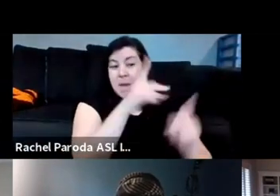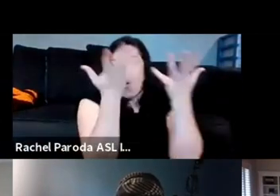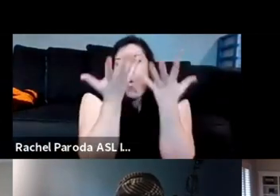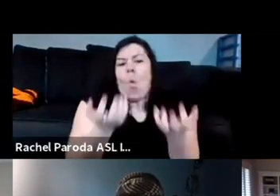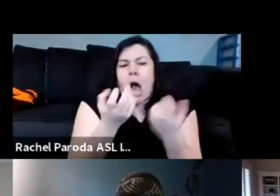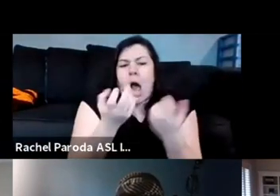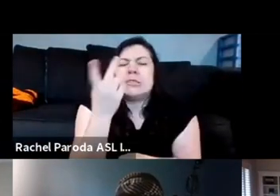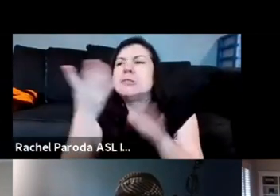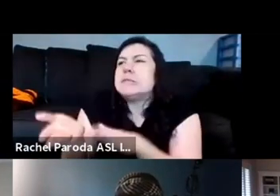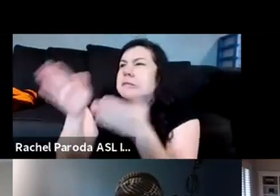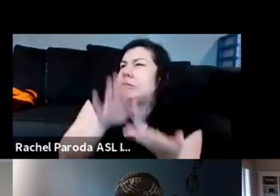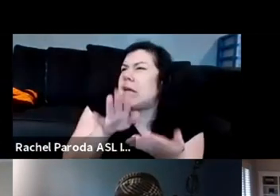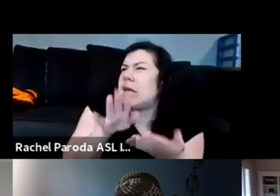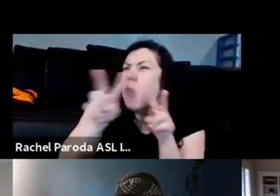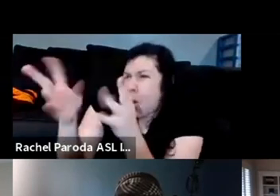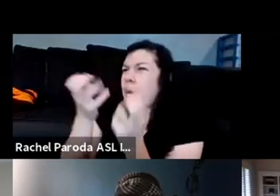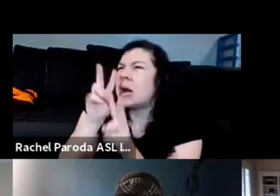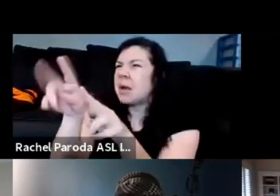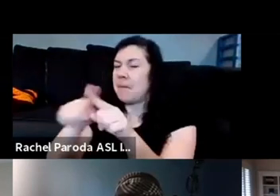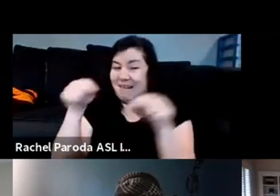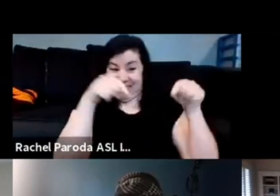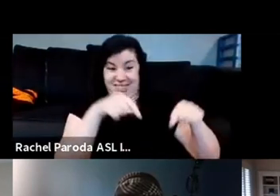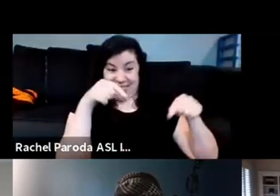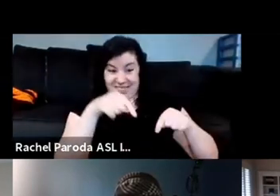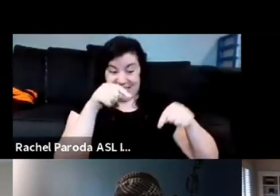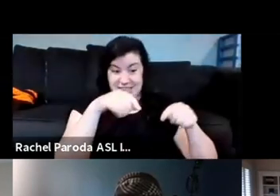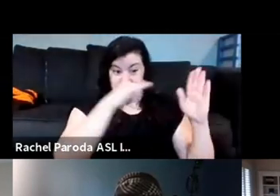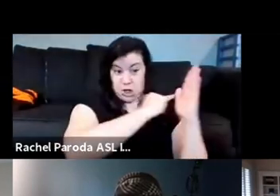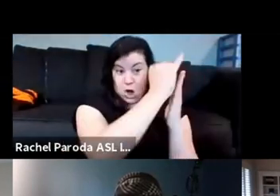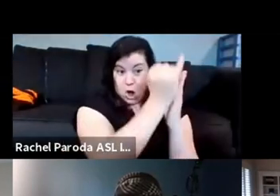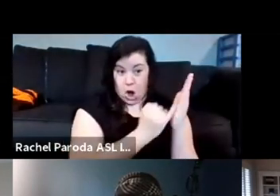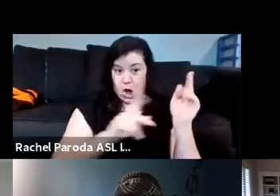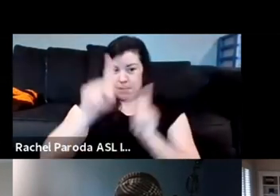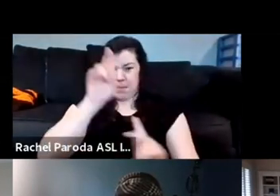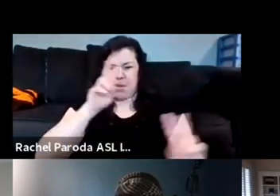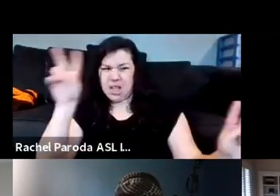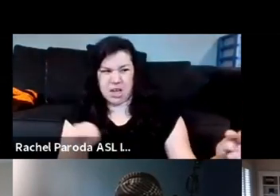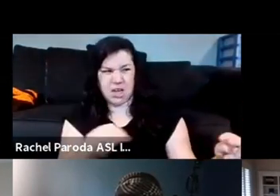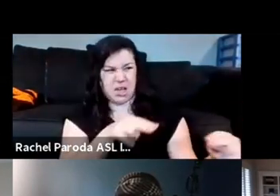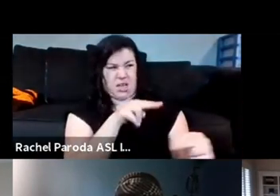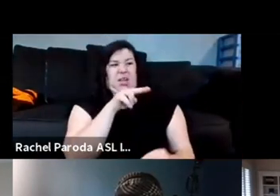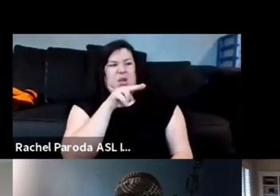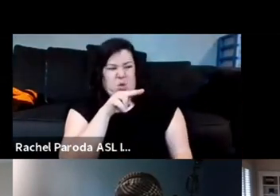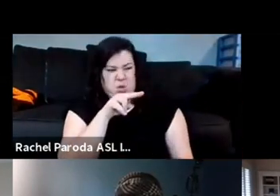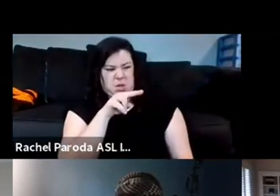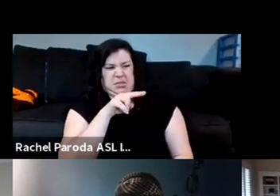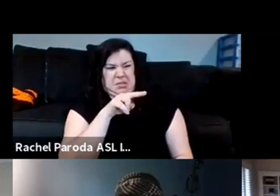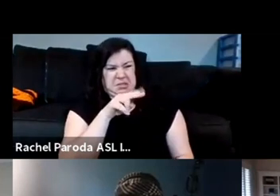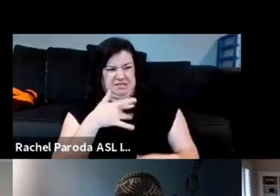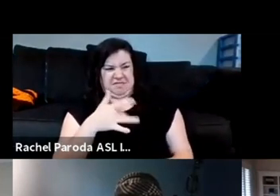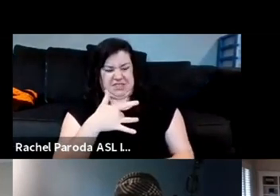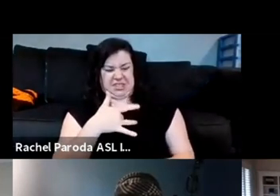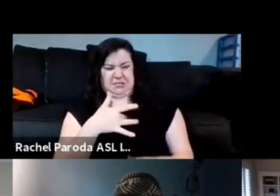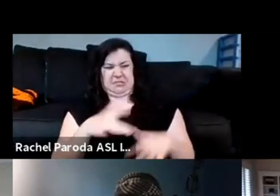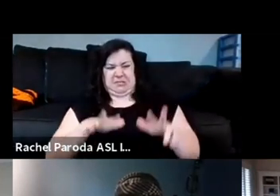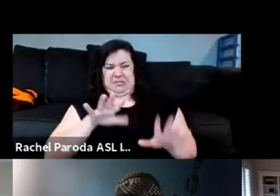was them looking at themselves um and so i make them have to grapple with the fact that they have the expectations